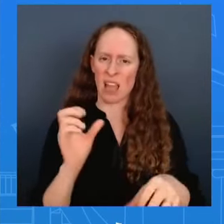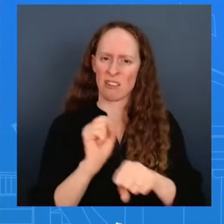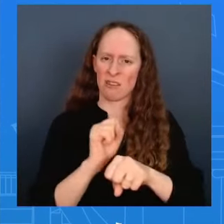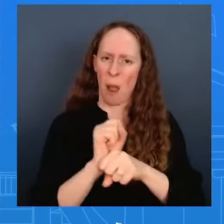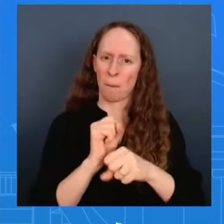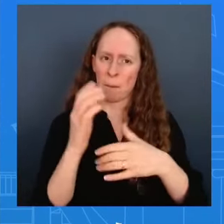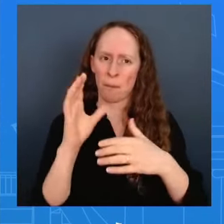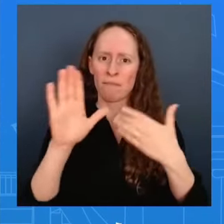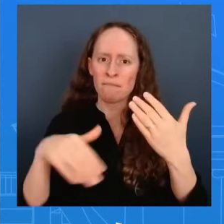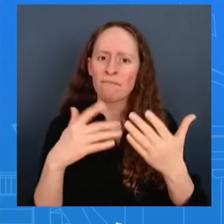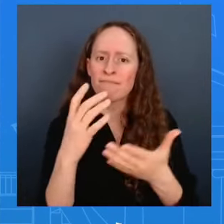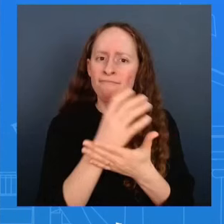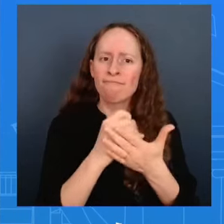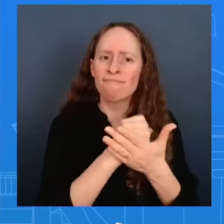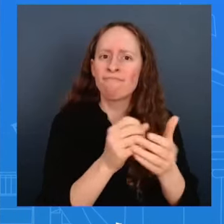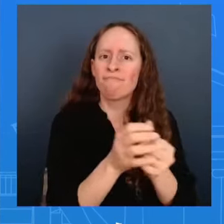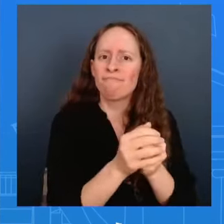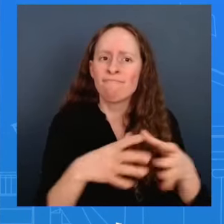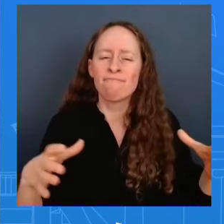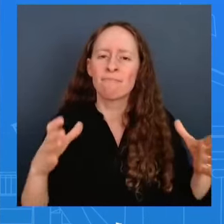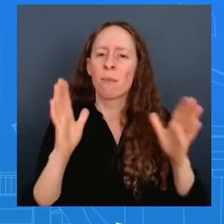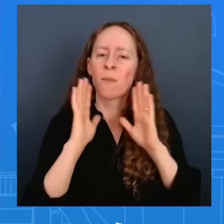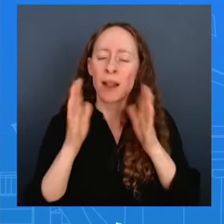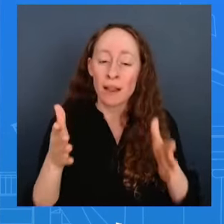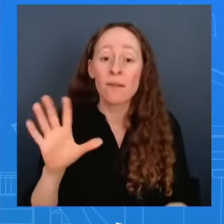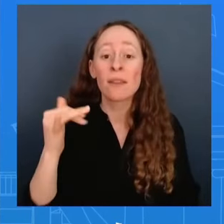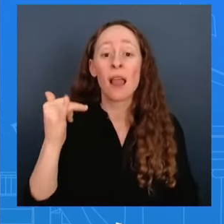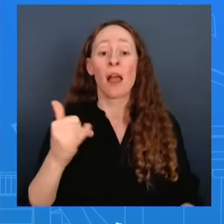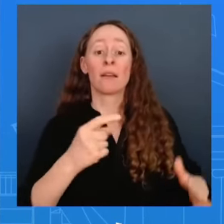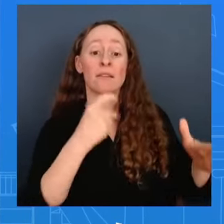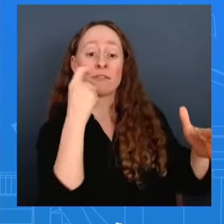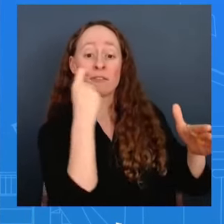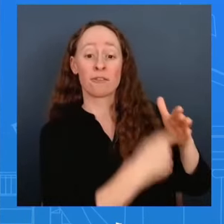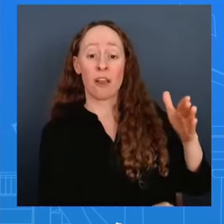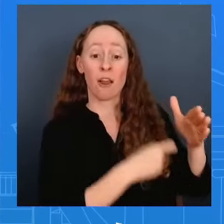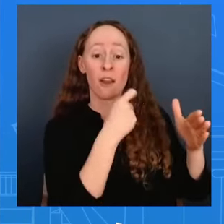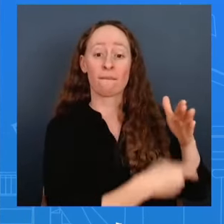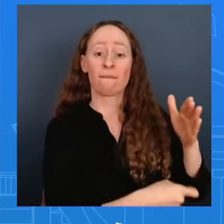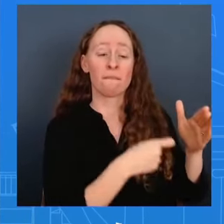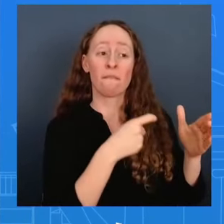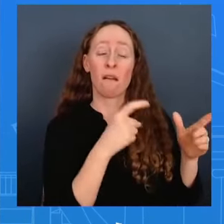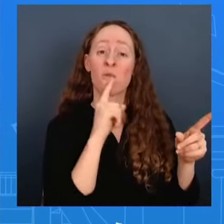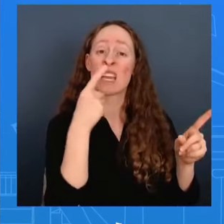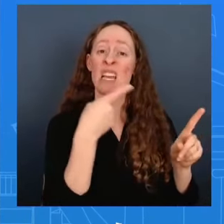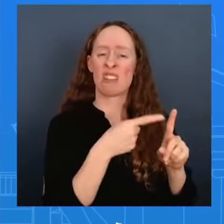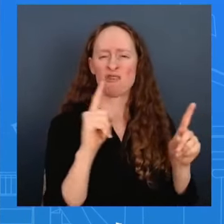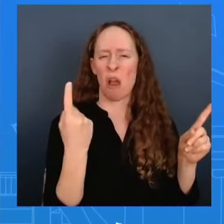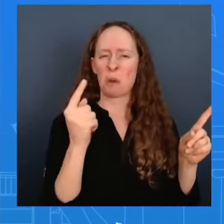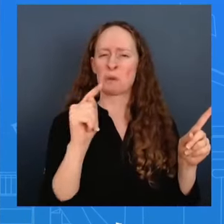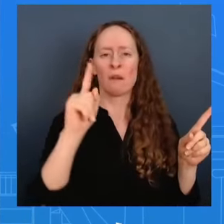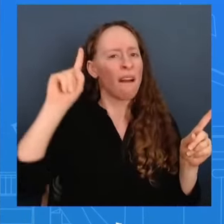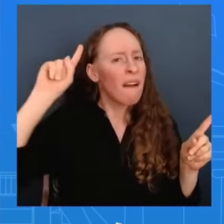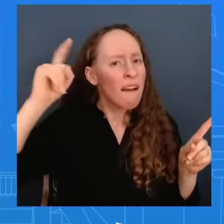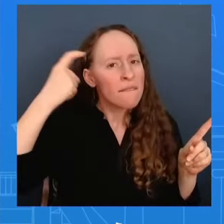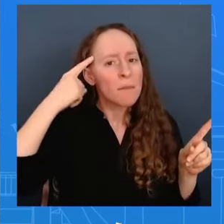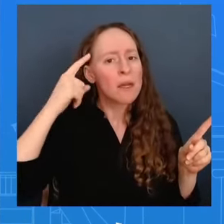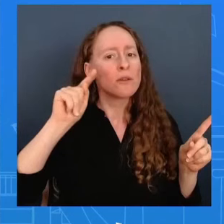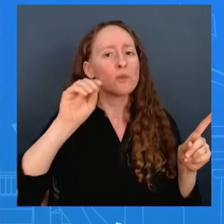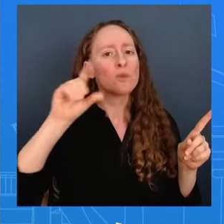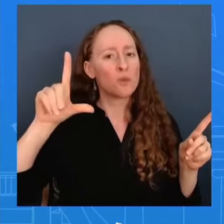are tariffs are tools and this is something at ustr that we feel very strongly about because there are tools they're the tools of trade